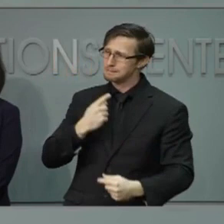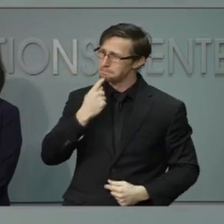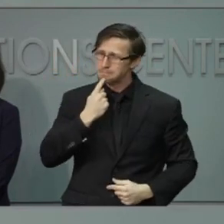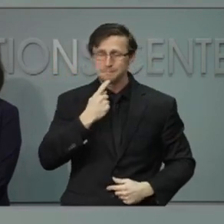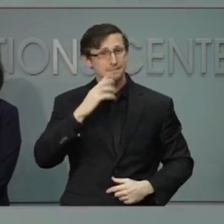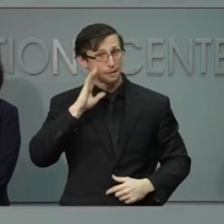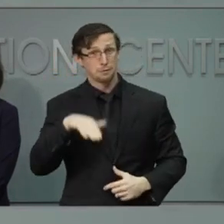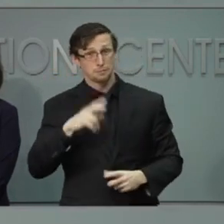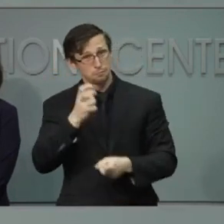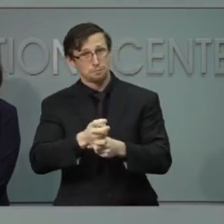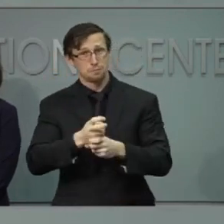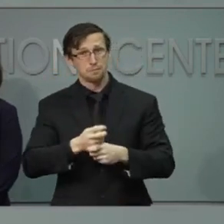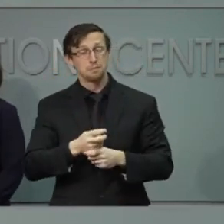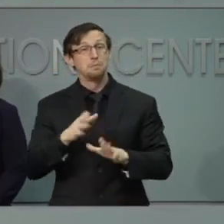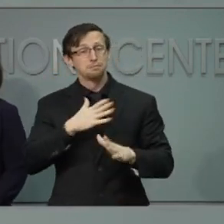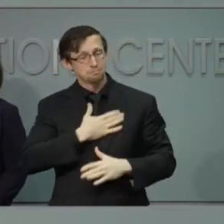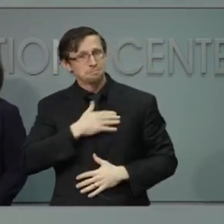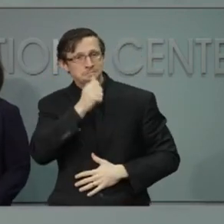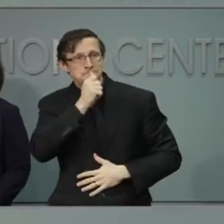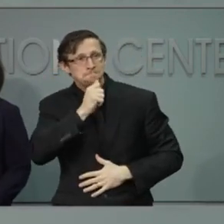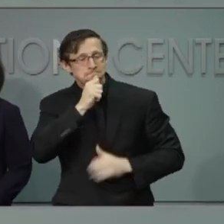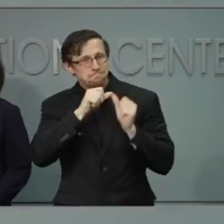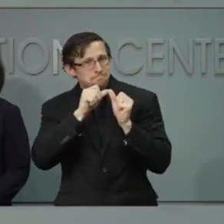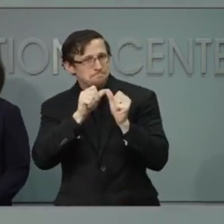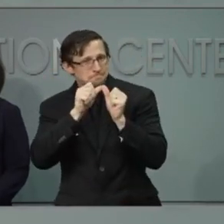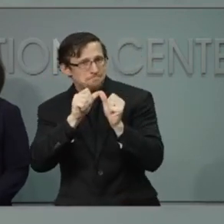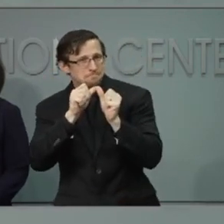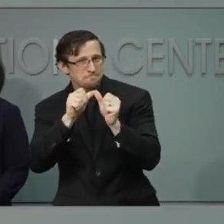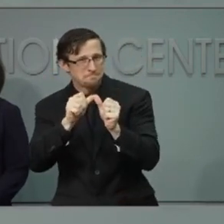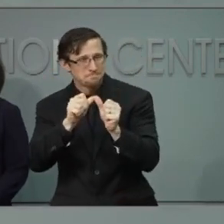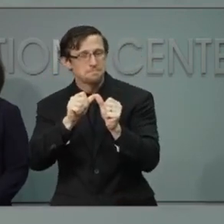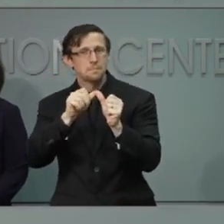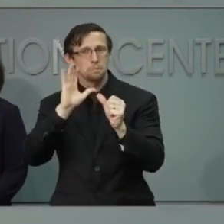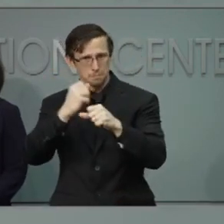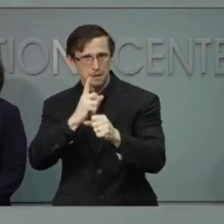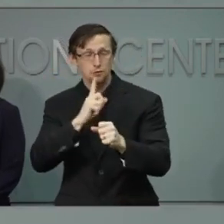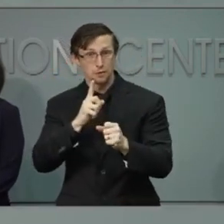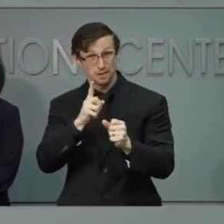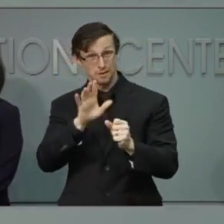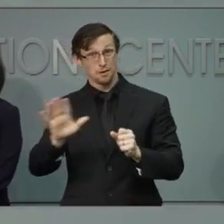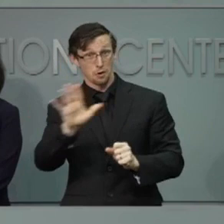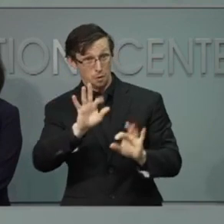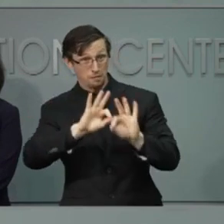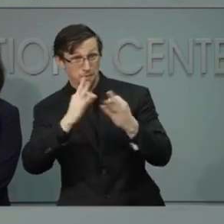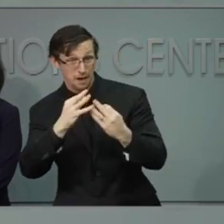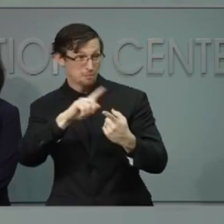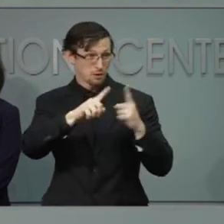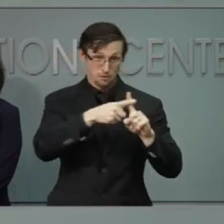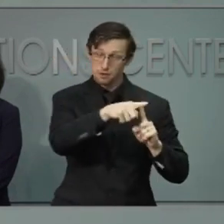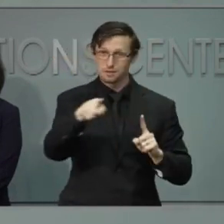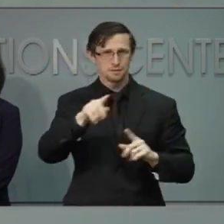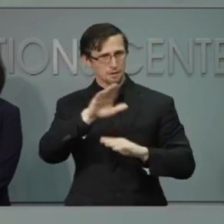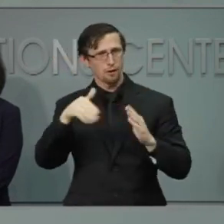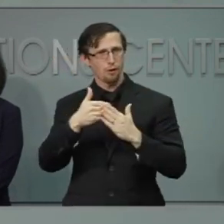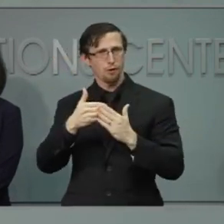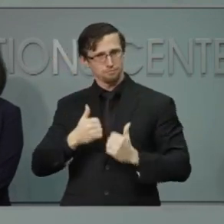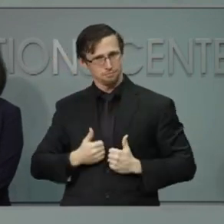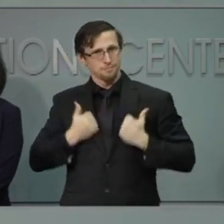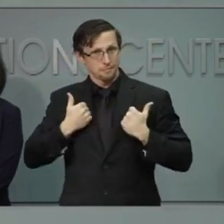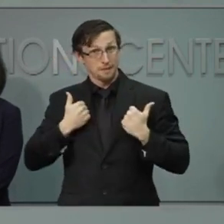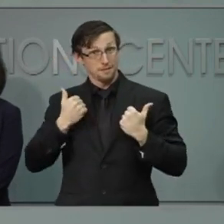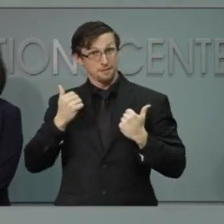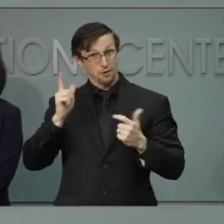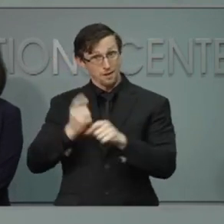a bit longer, we can ensure that more loved ones make it to next year's Thanksgiving table. We